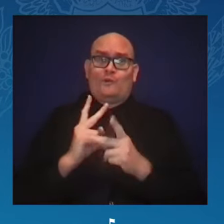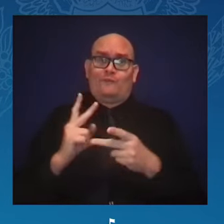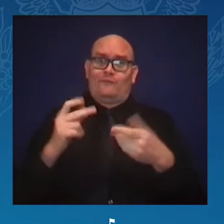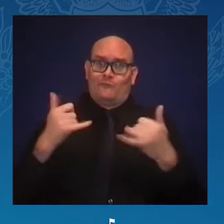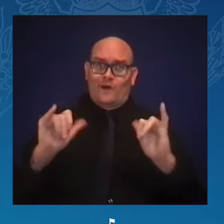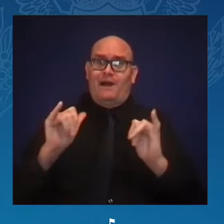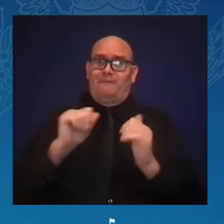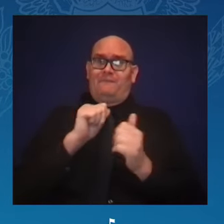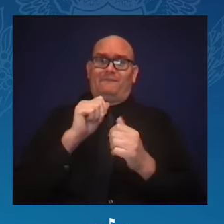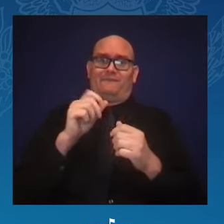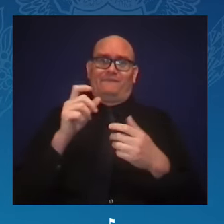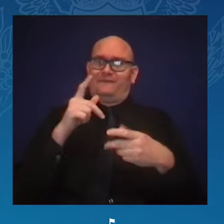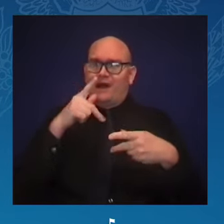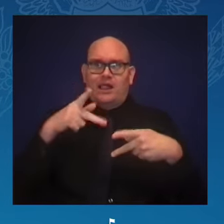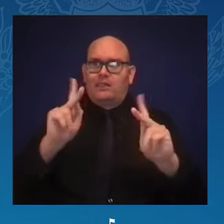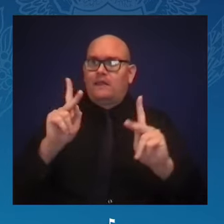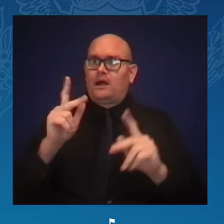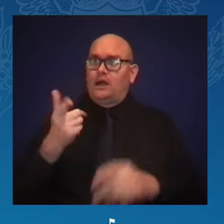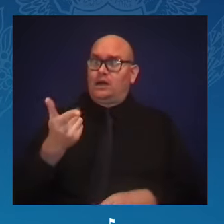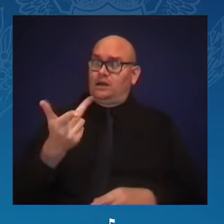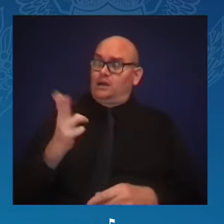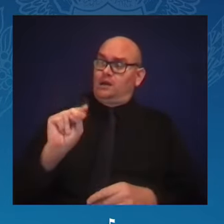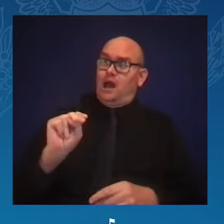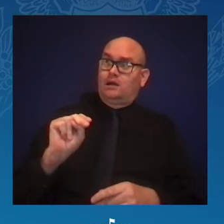And speaking of our children,